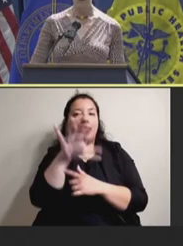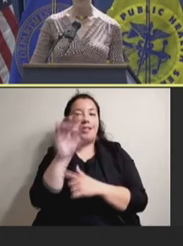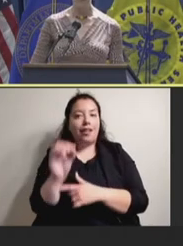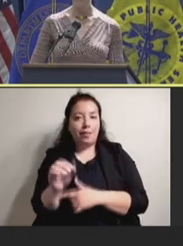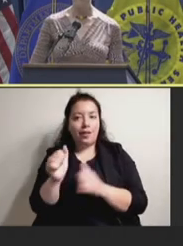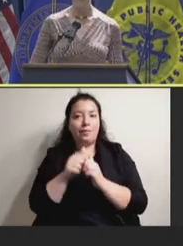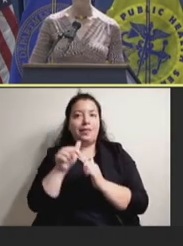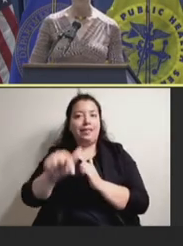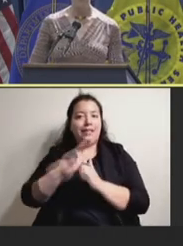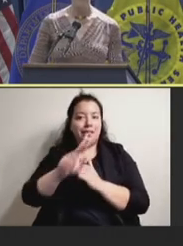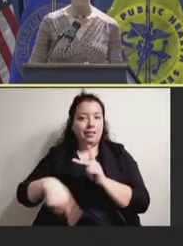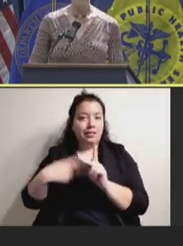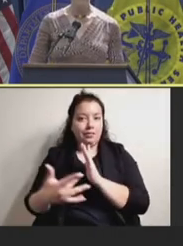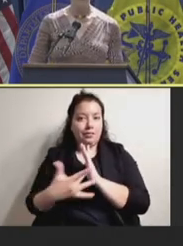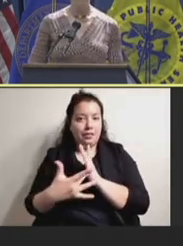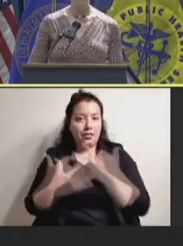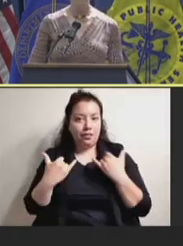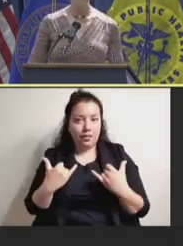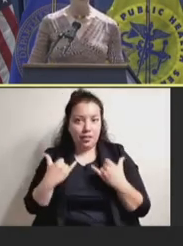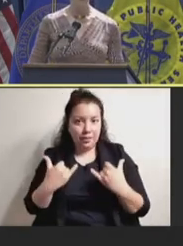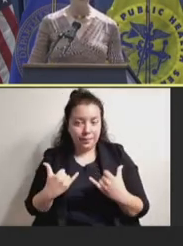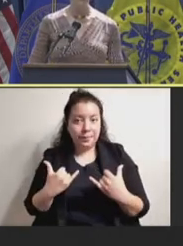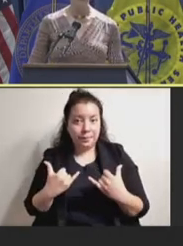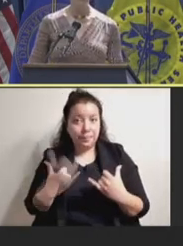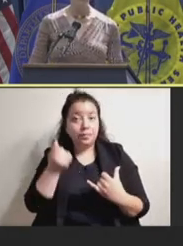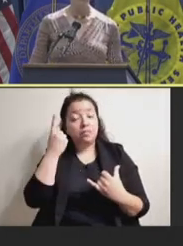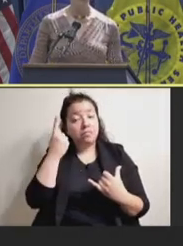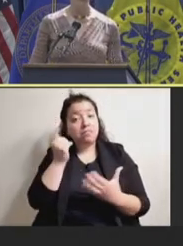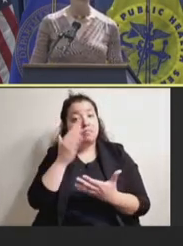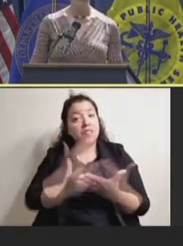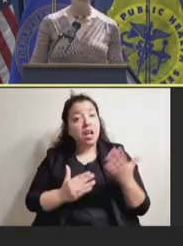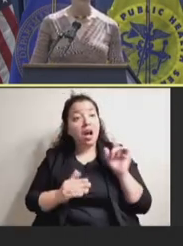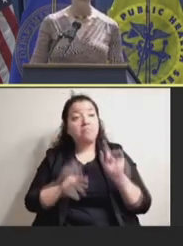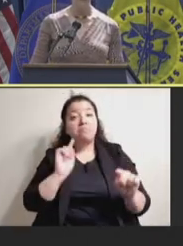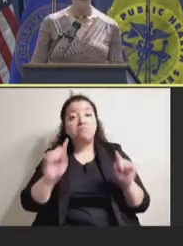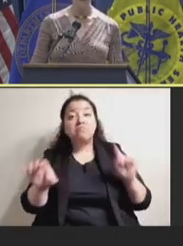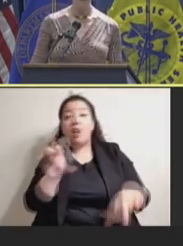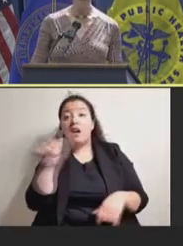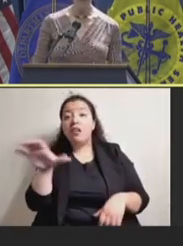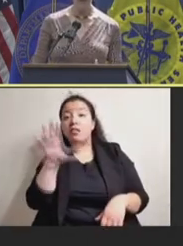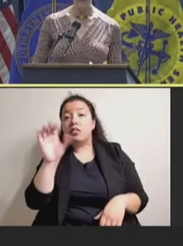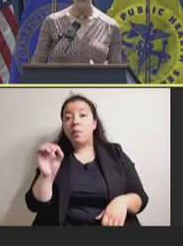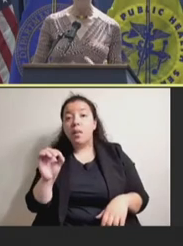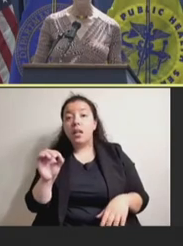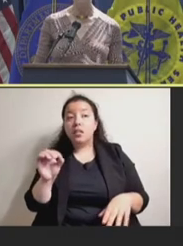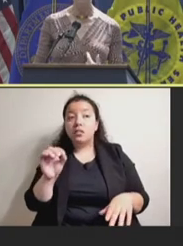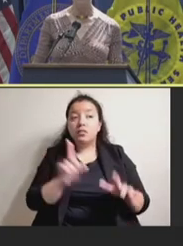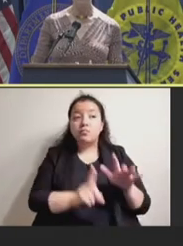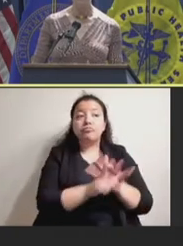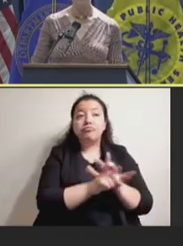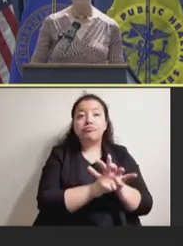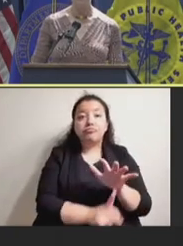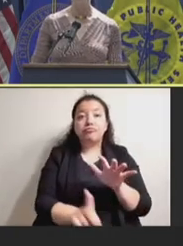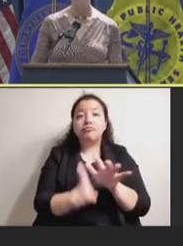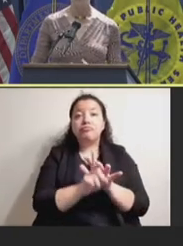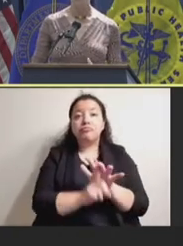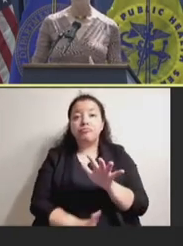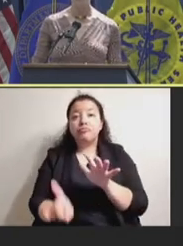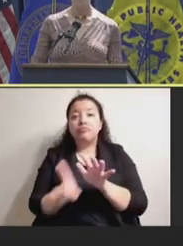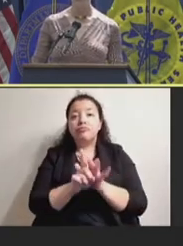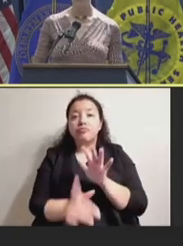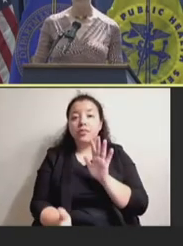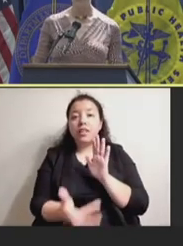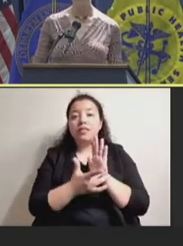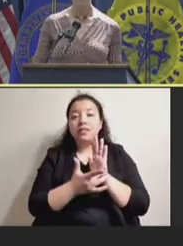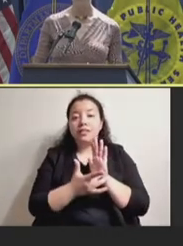technology at this time. There have been a few companies that have brought forward technologies. And up to this point, Temp Time has acquired